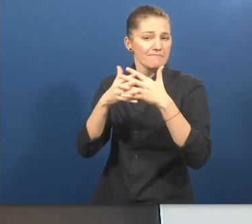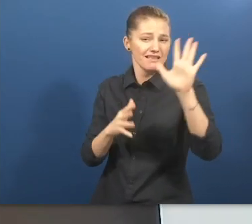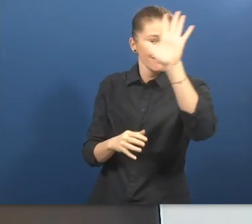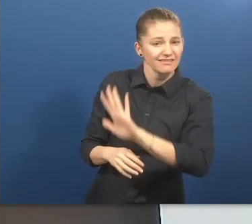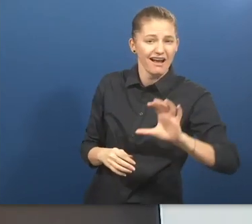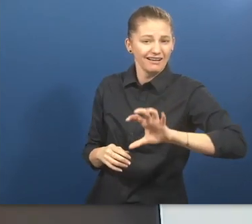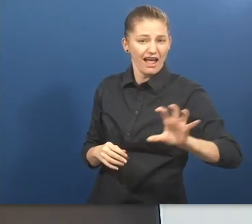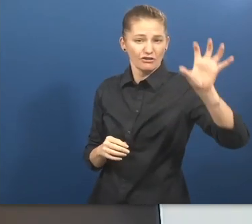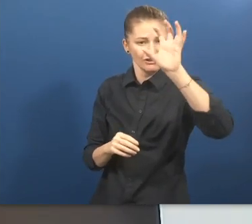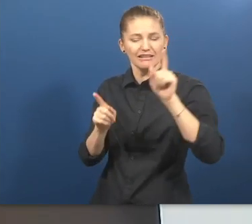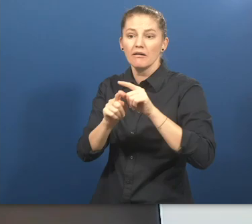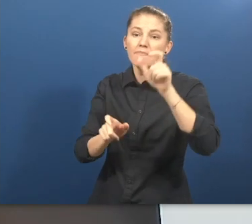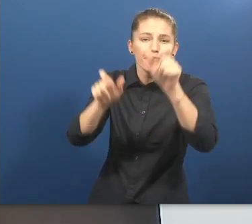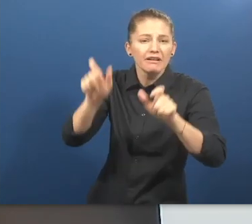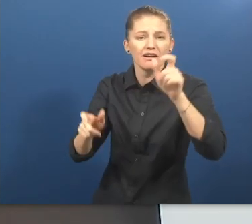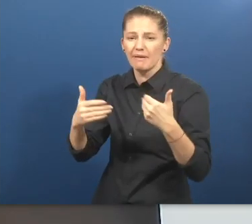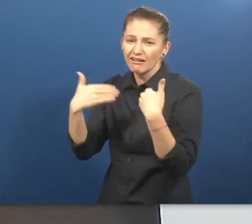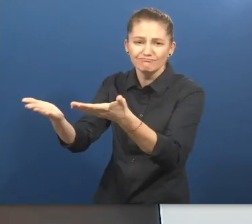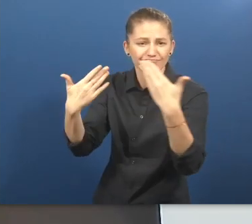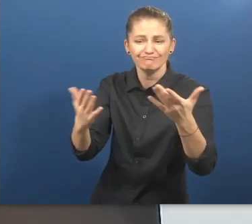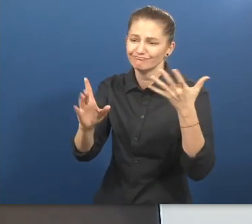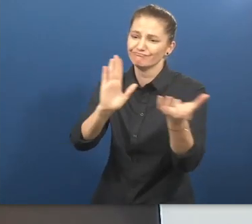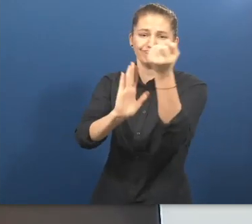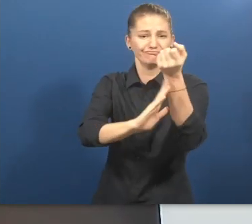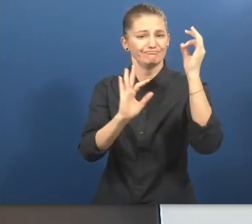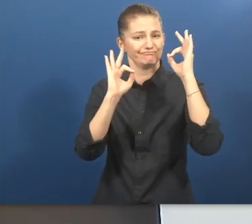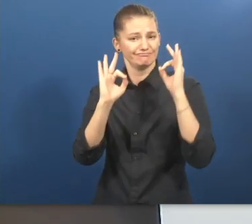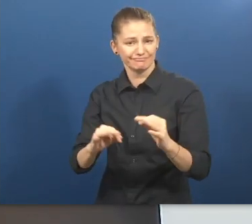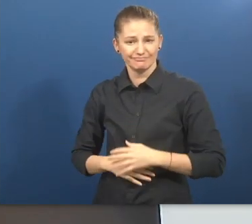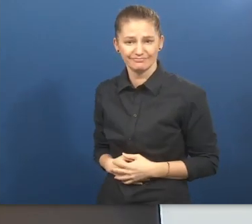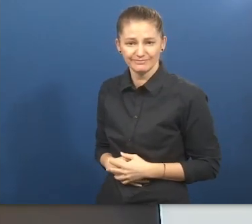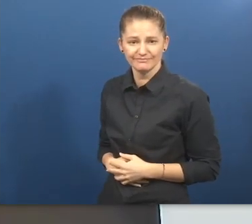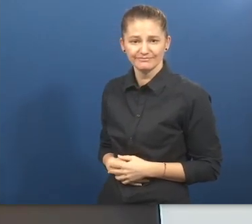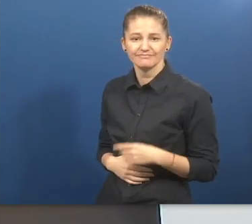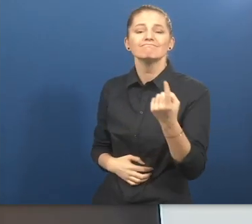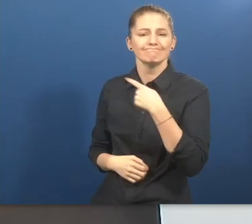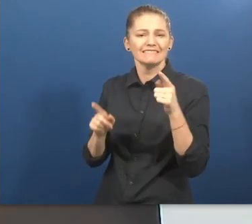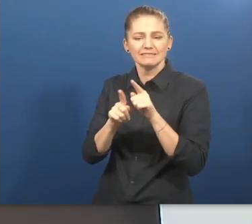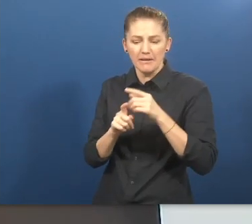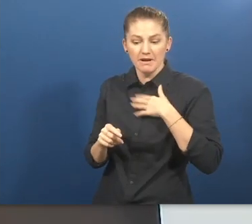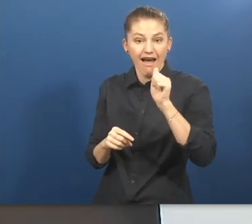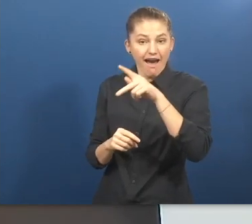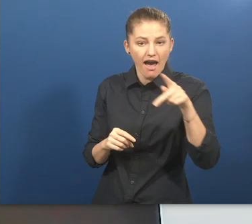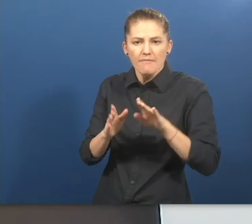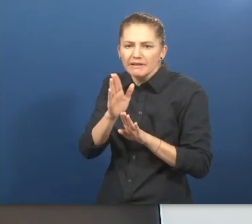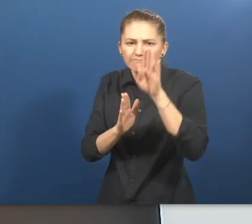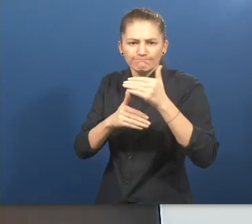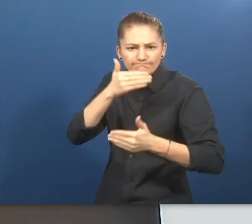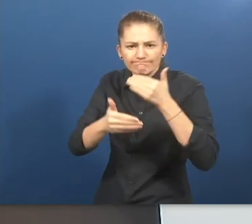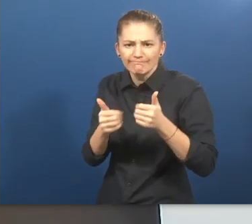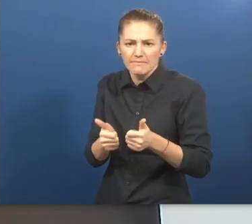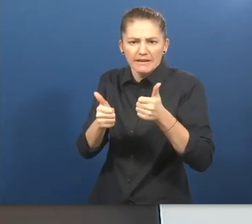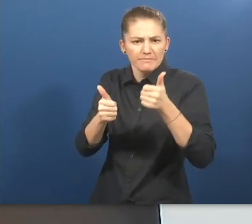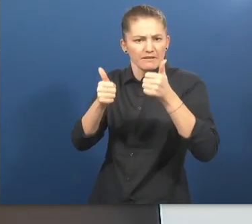more coverage. We are currently working on the development and operation of an app that allows hearing impaired people to have an interpreter